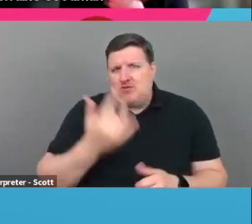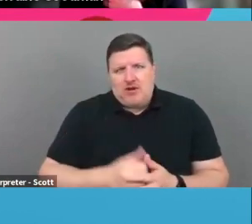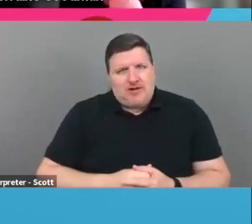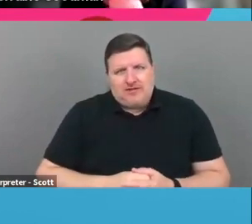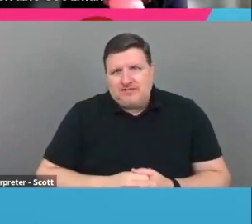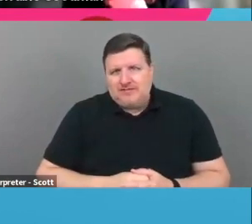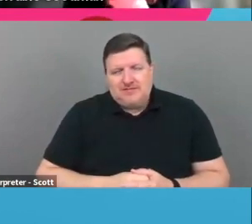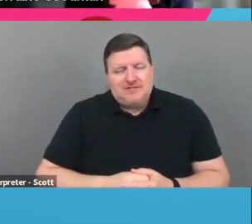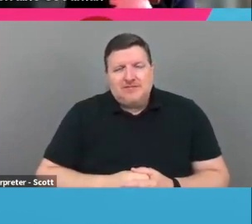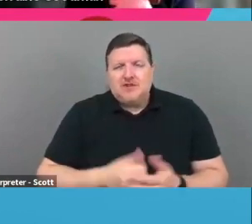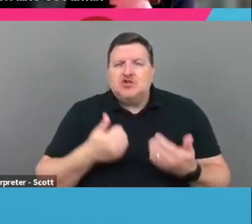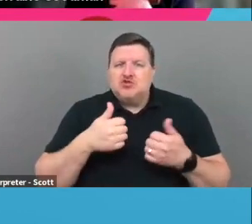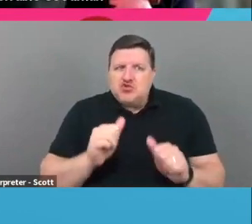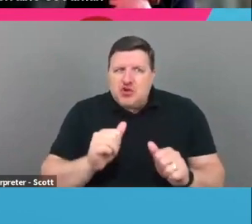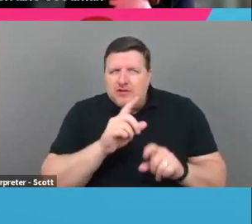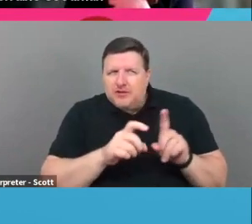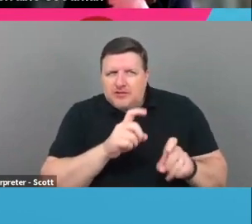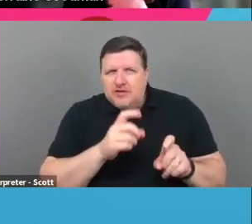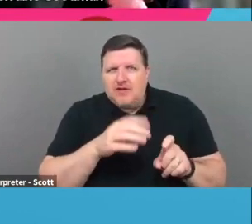So try to find out.